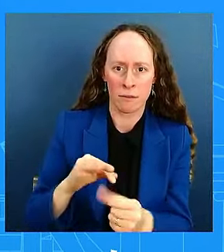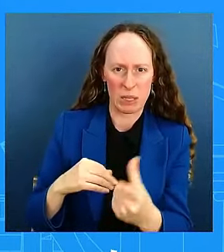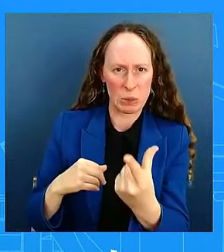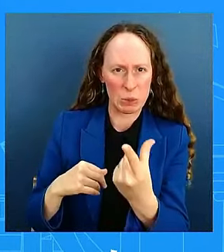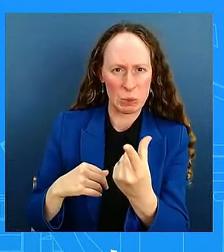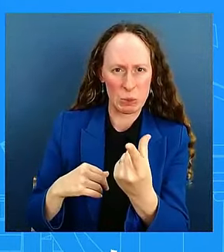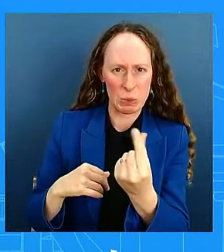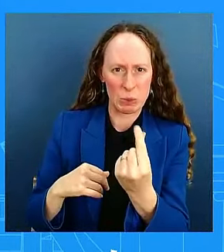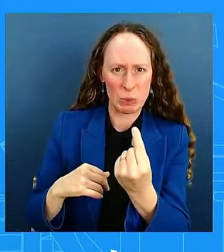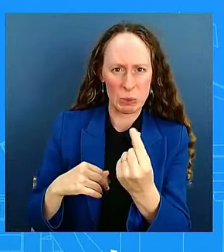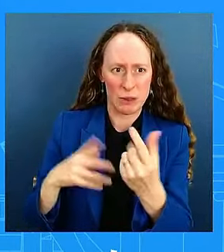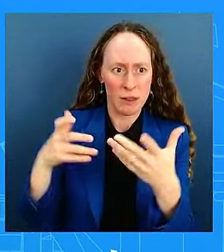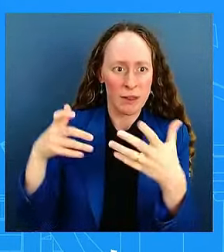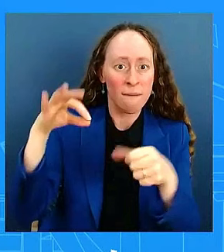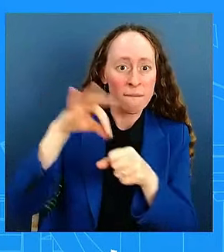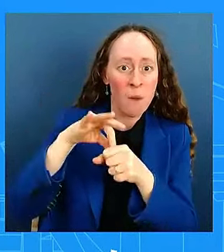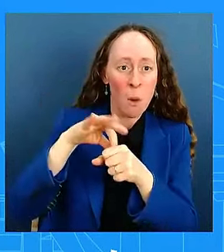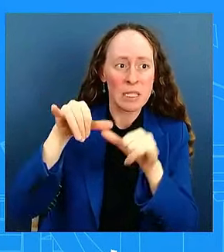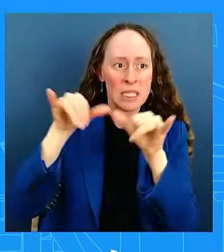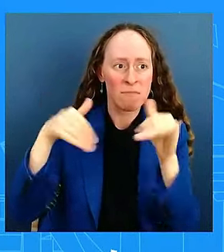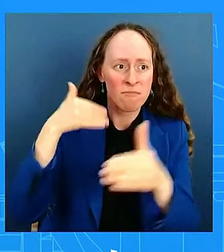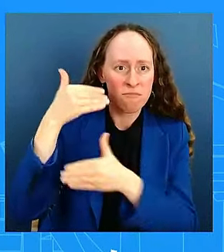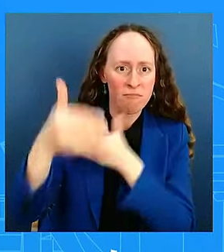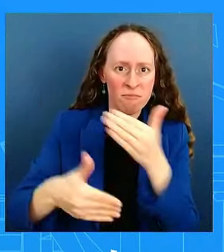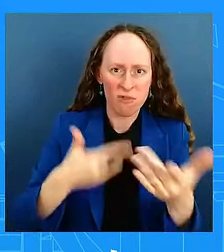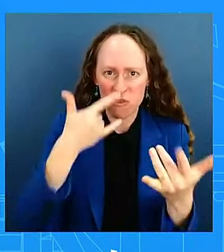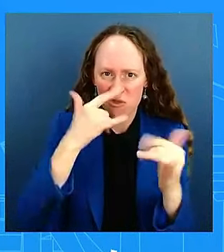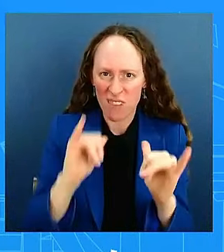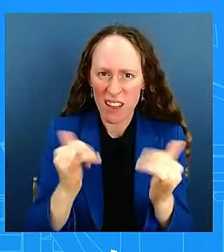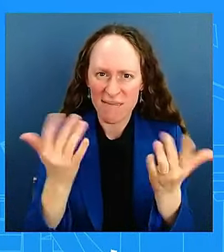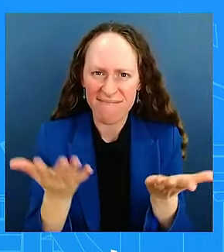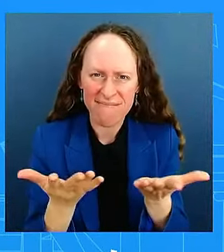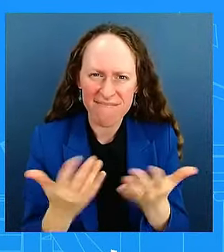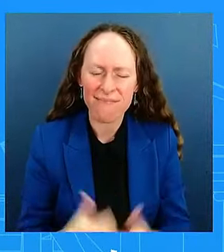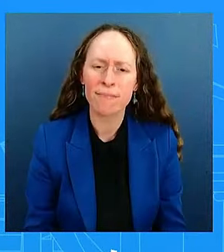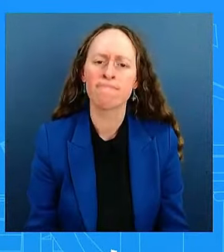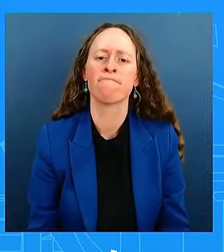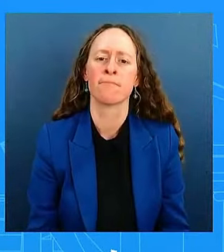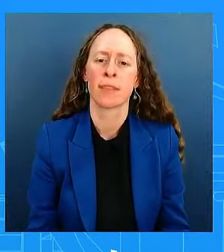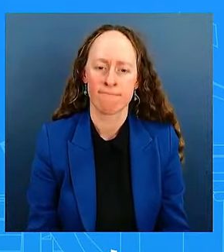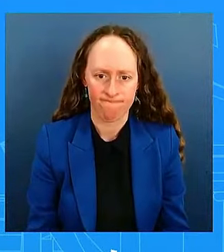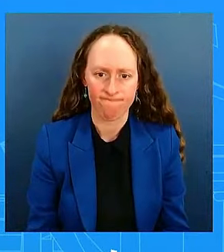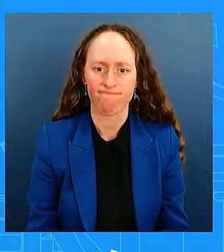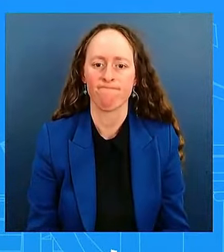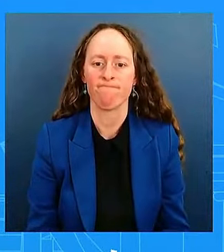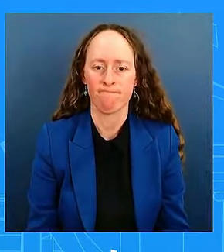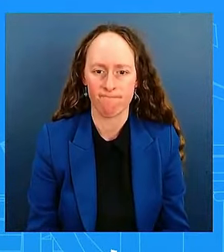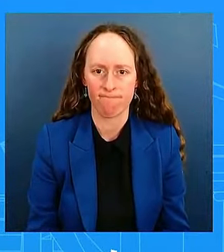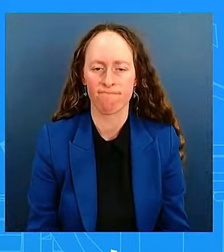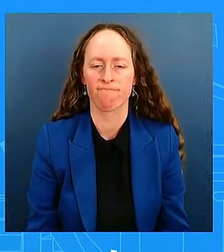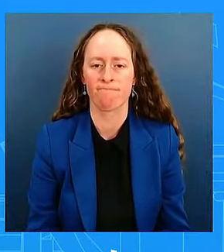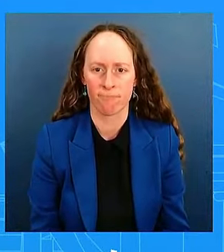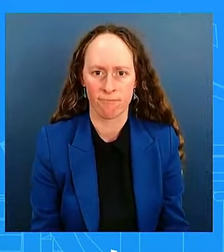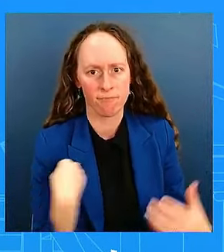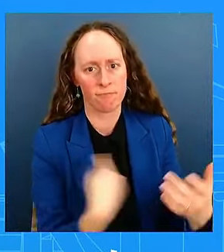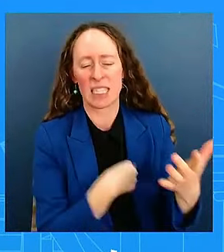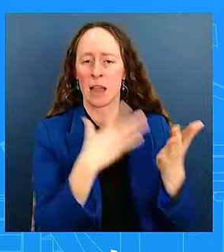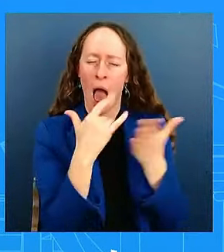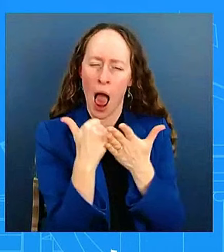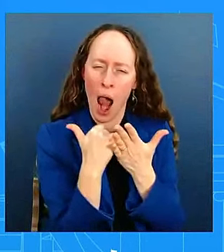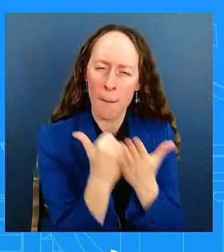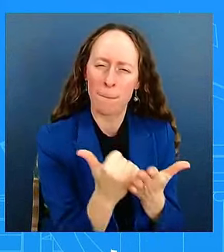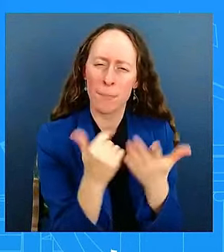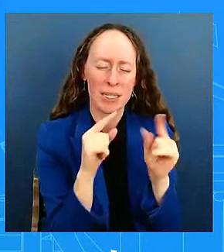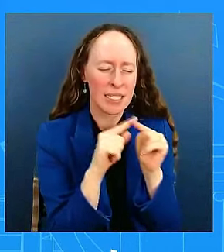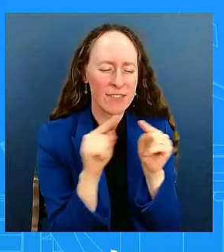available resources, uh, to help this community respond. That's what we're going to do and recover from this disaster. That is our commitment. That's what you've heard from this